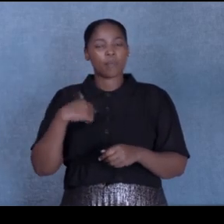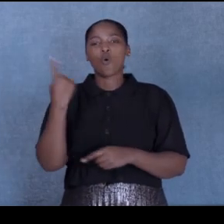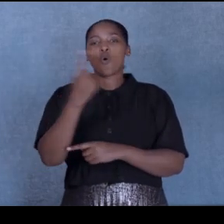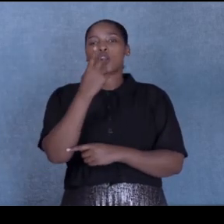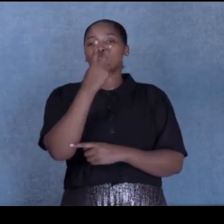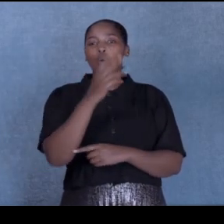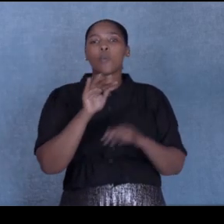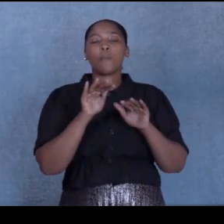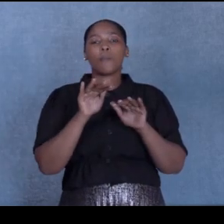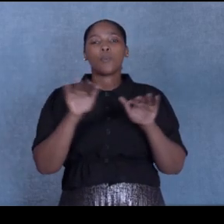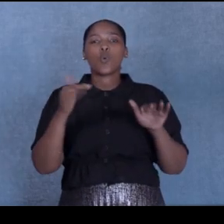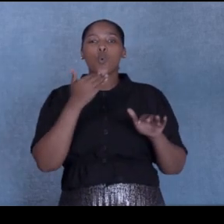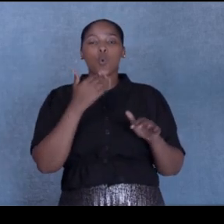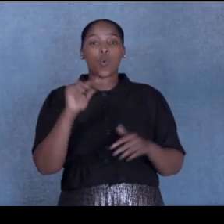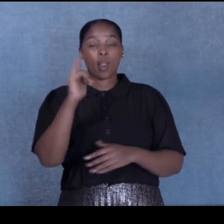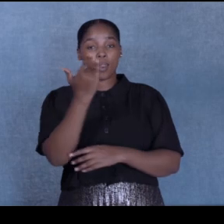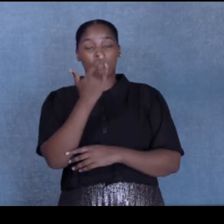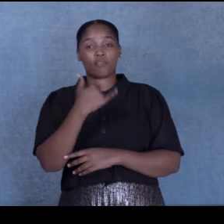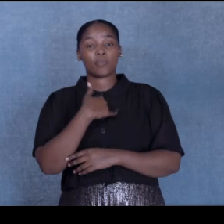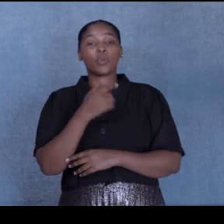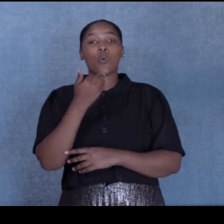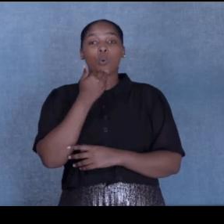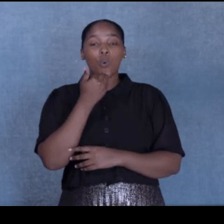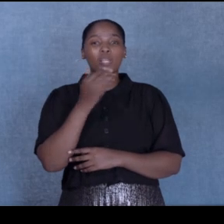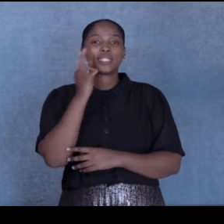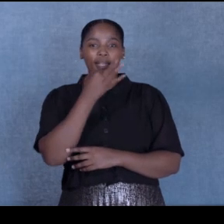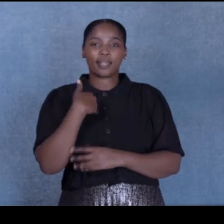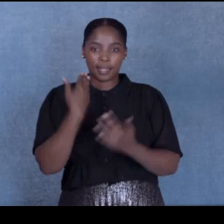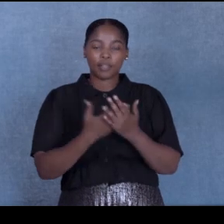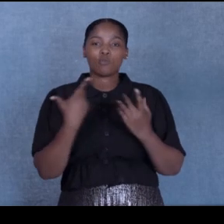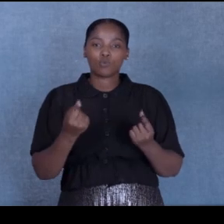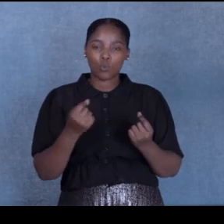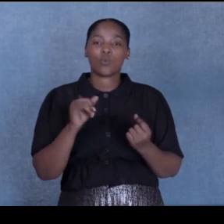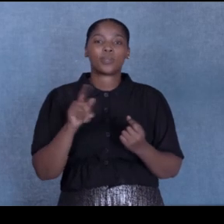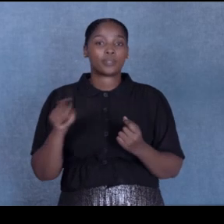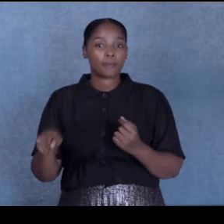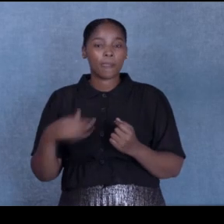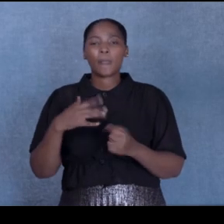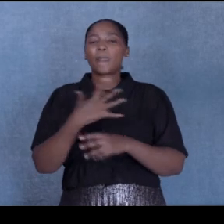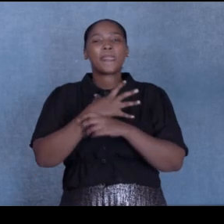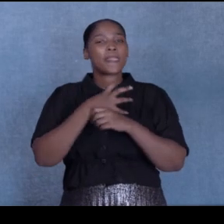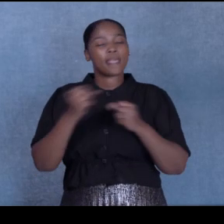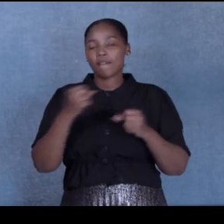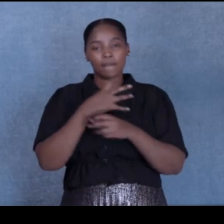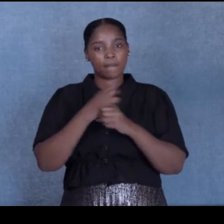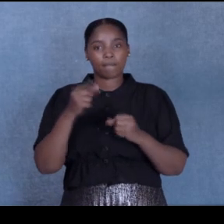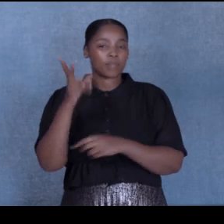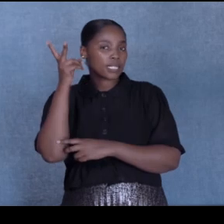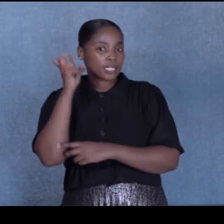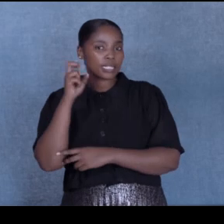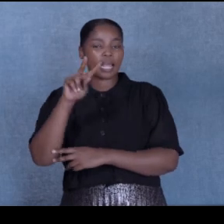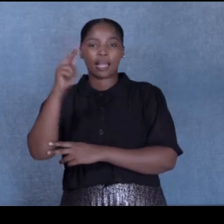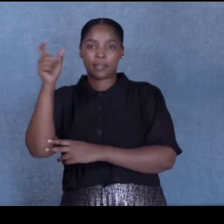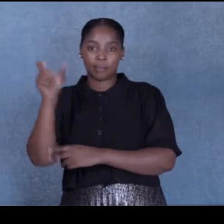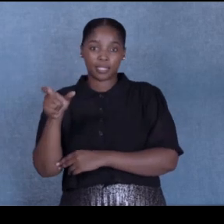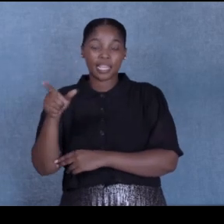that said I can do it. And that just shows that you should never ever listen to anyone. Anyone that